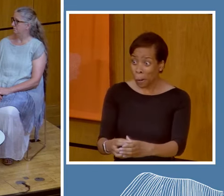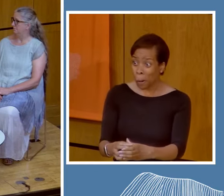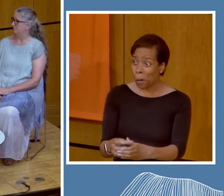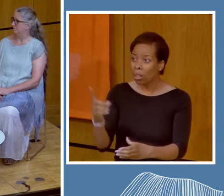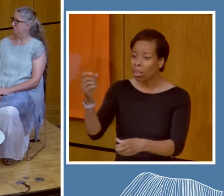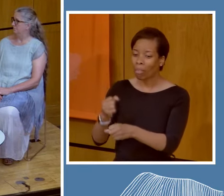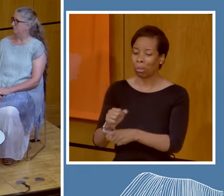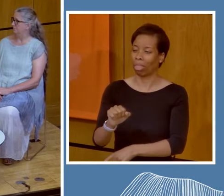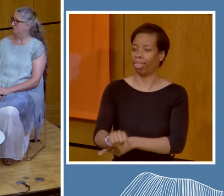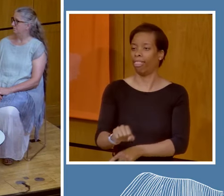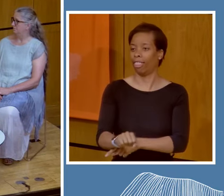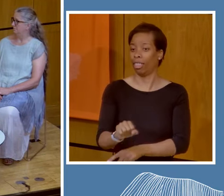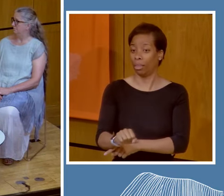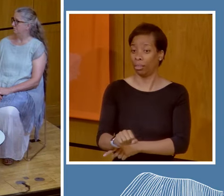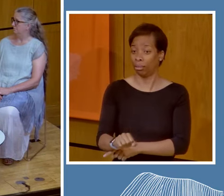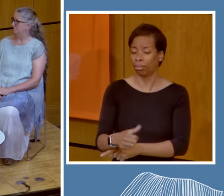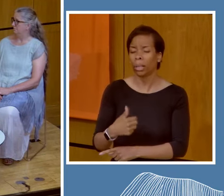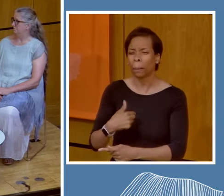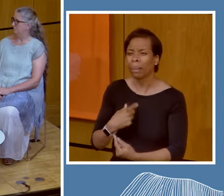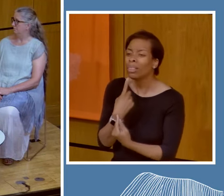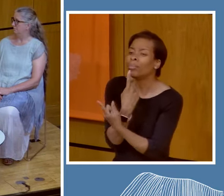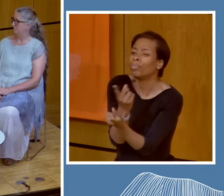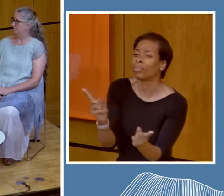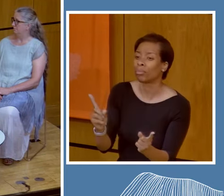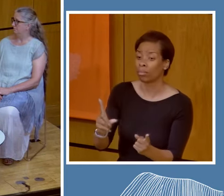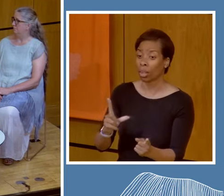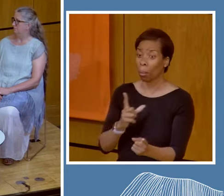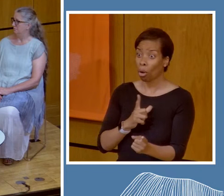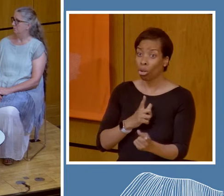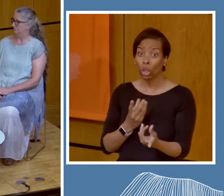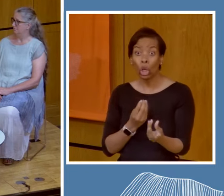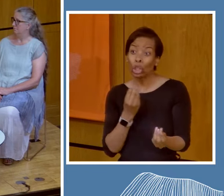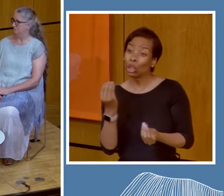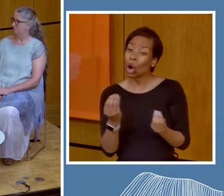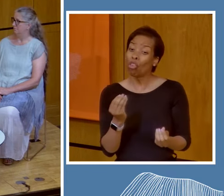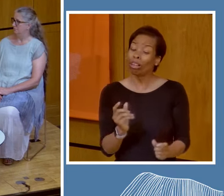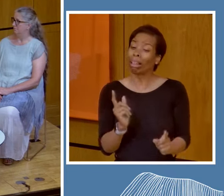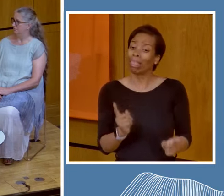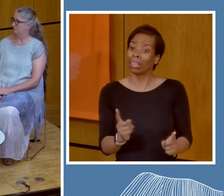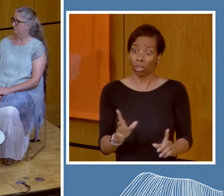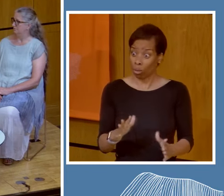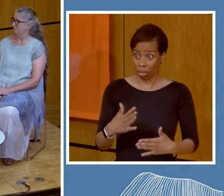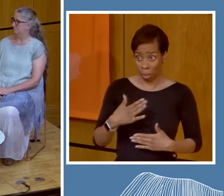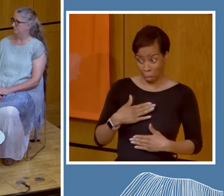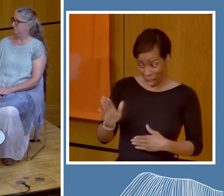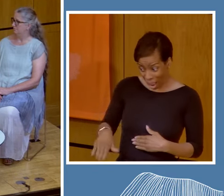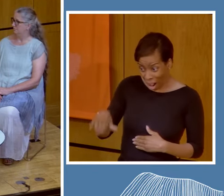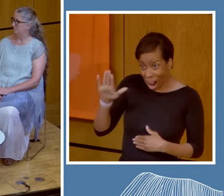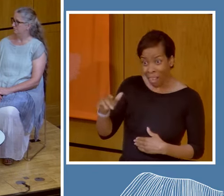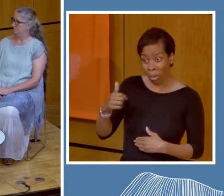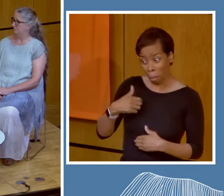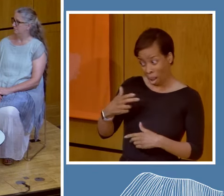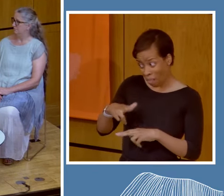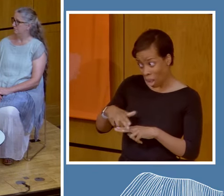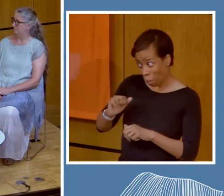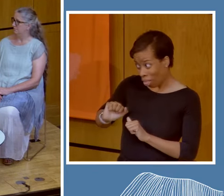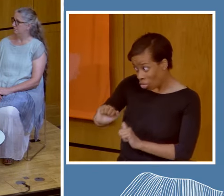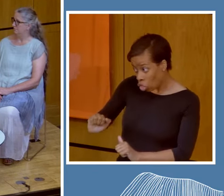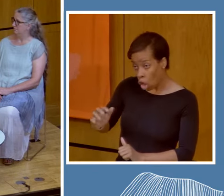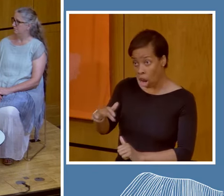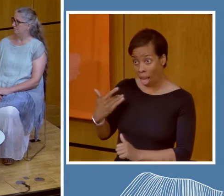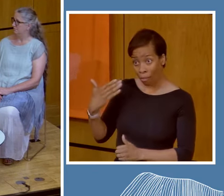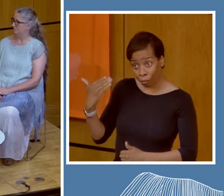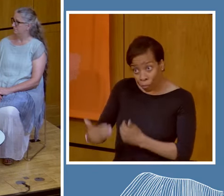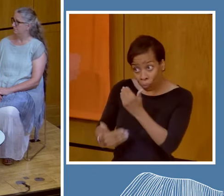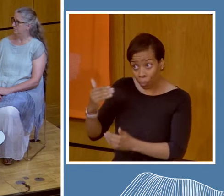it's very real and personal to me. It's not just a story in a newspaper or otherwise, it's my life, it's my family's life who continues to live